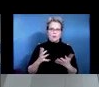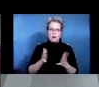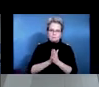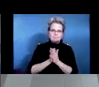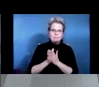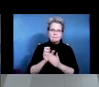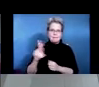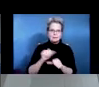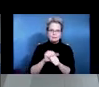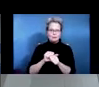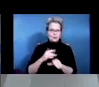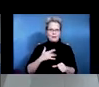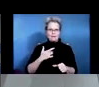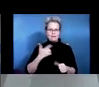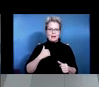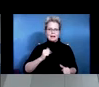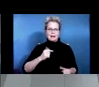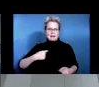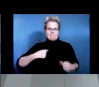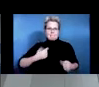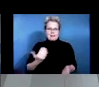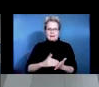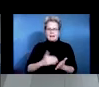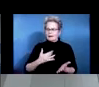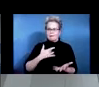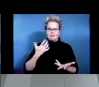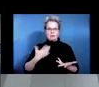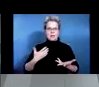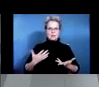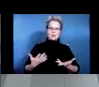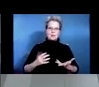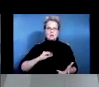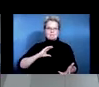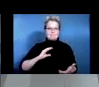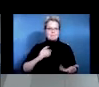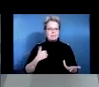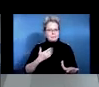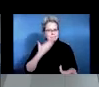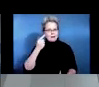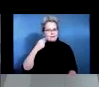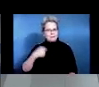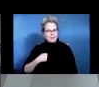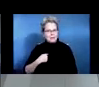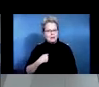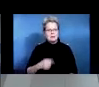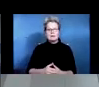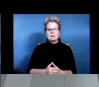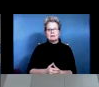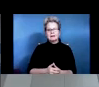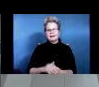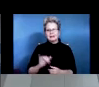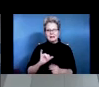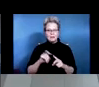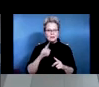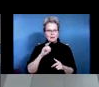productive I'll feel like myself I'll be with my colleagues um the other component is he'd have to be bringing equipment to and from